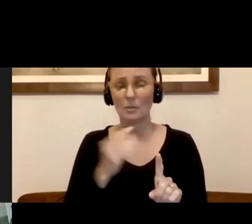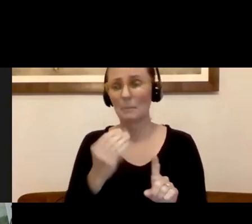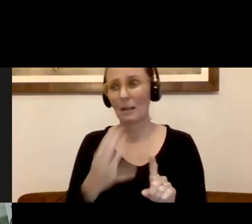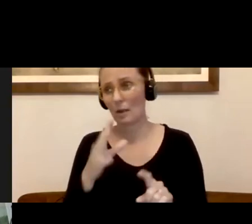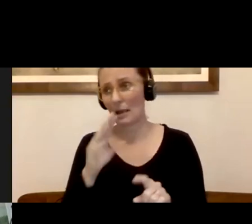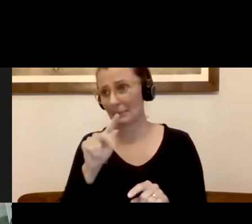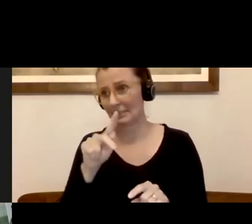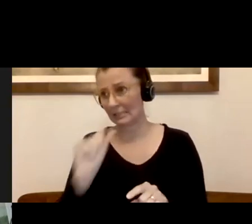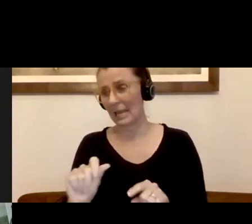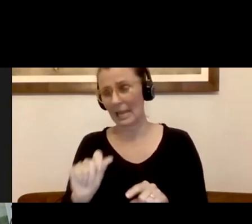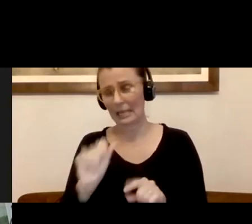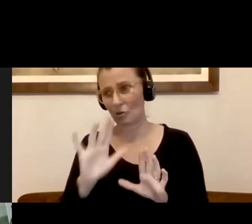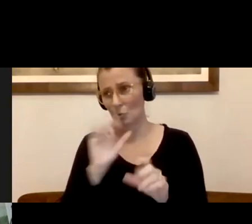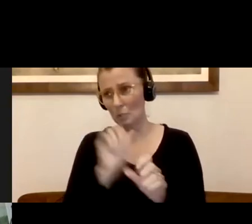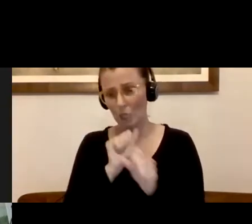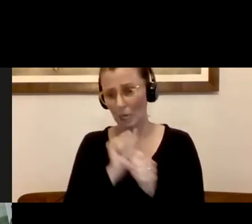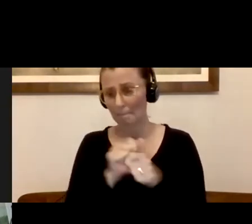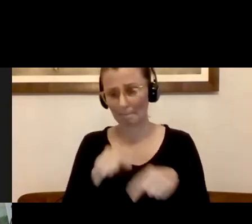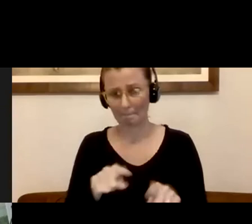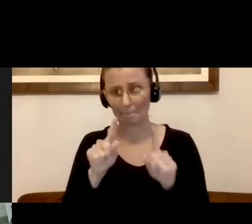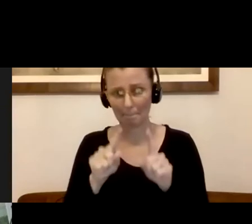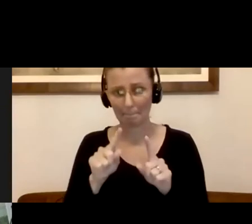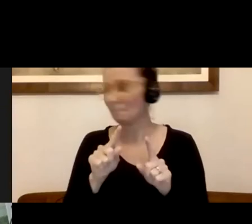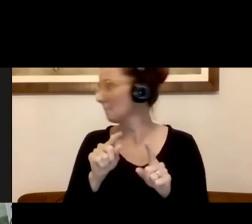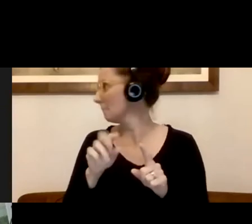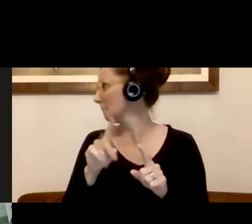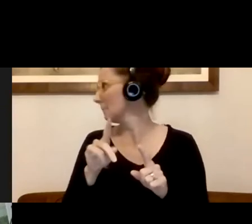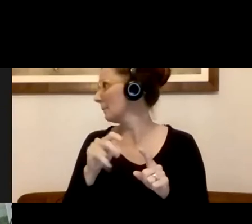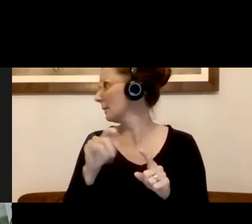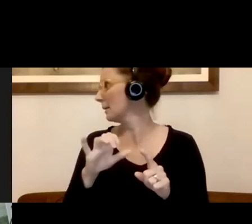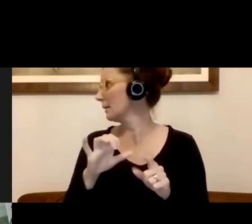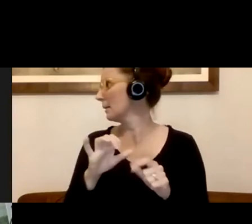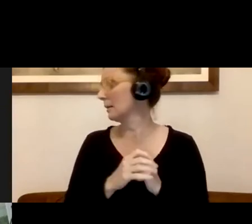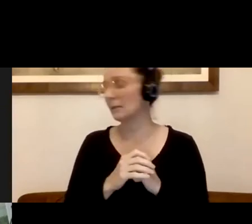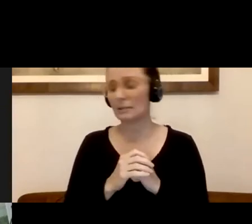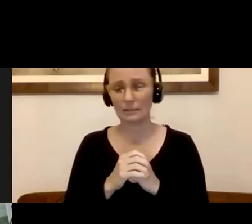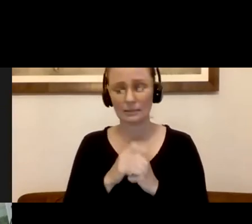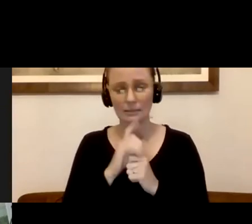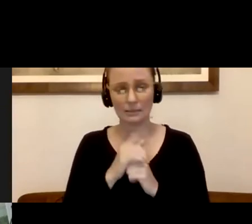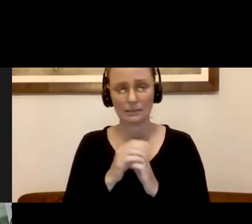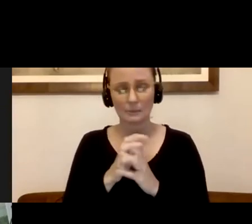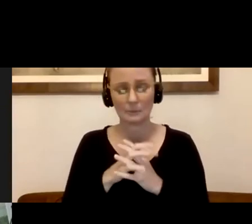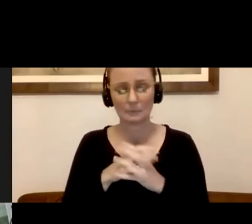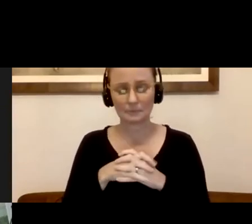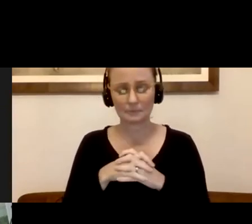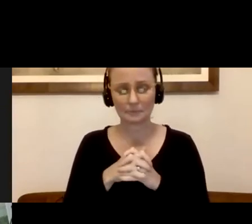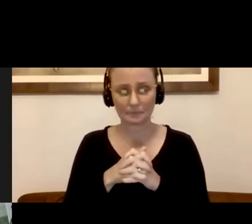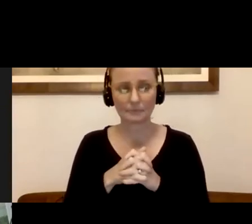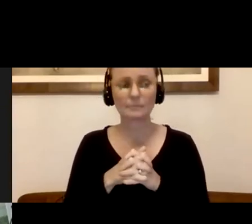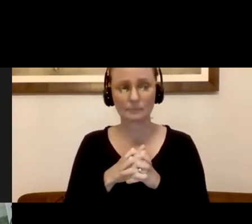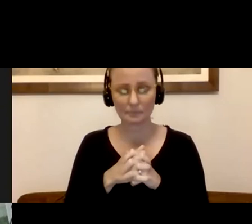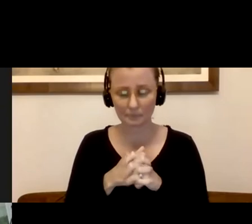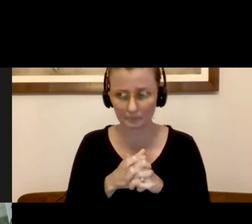Uh, first, uh, thank you. I'll relay that message to the, uh, higher ups and the representatives of the MBTA. Yes, there is